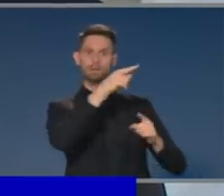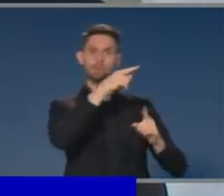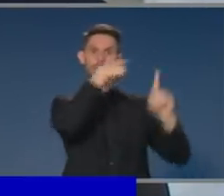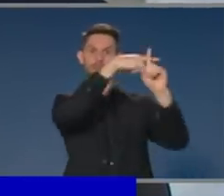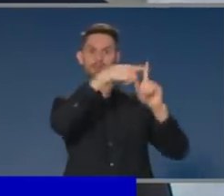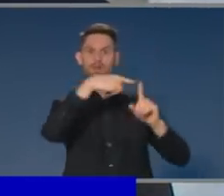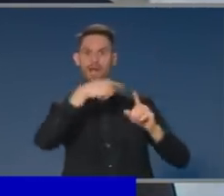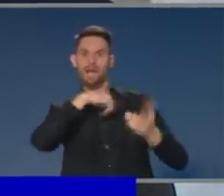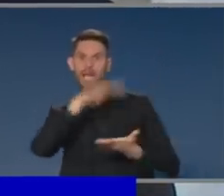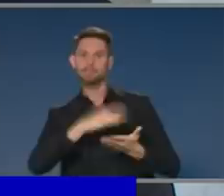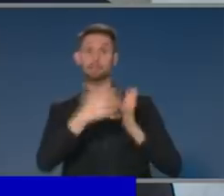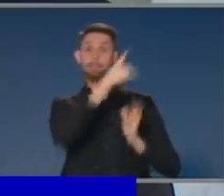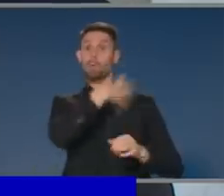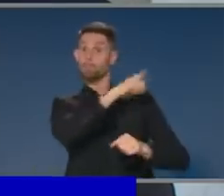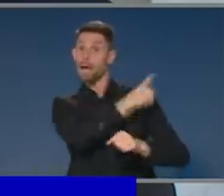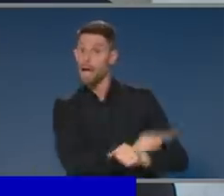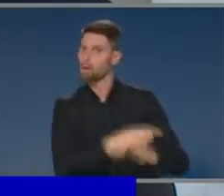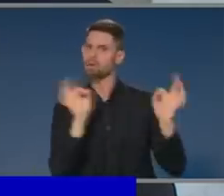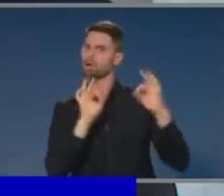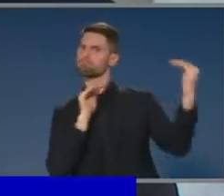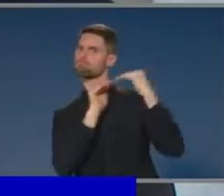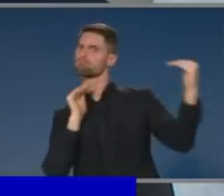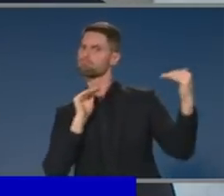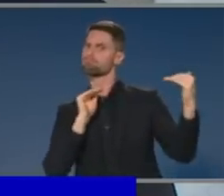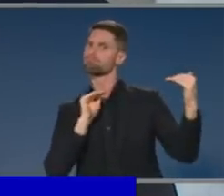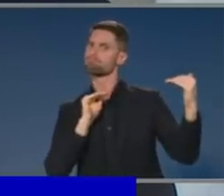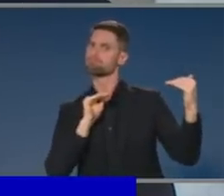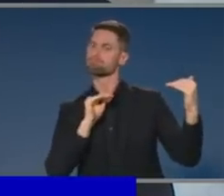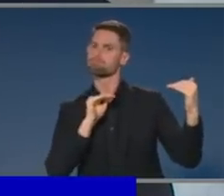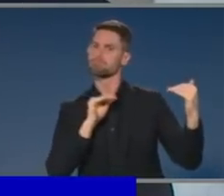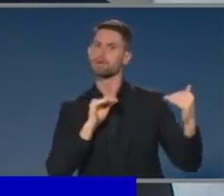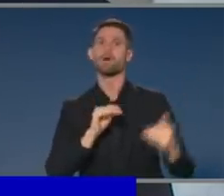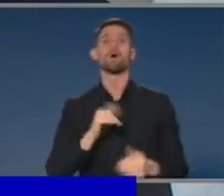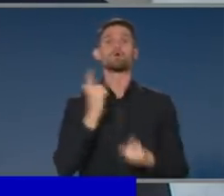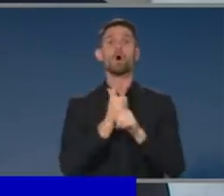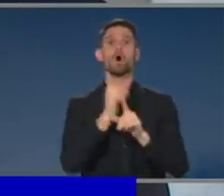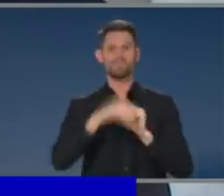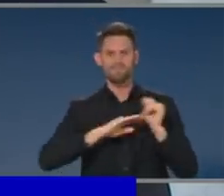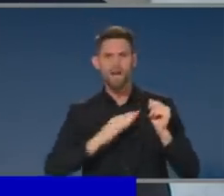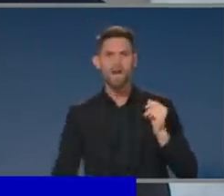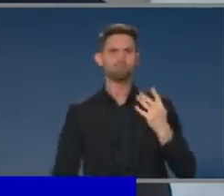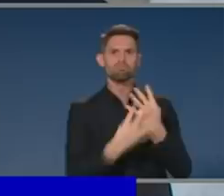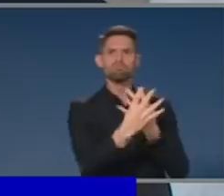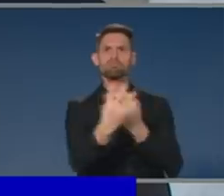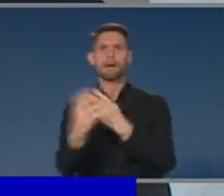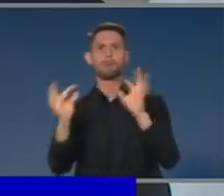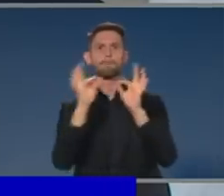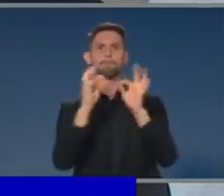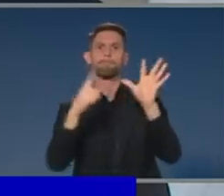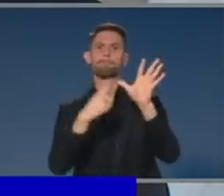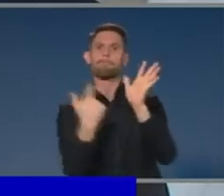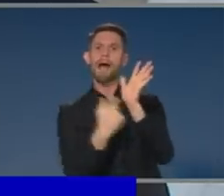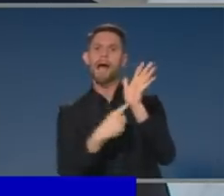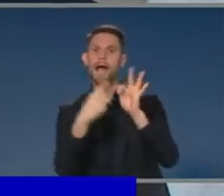around beef and barley are those matters. And they've been, particularly on the barley issue, been running for some time. And